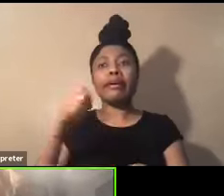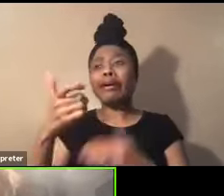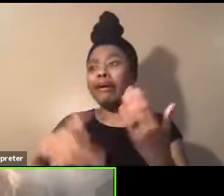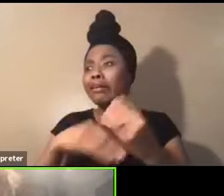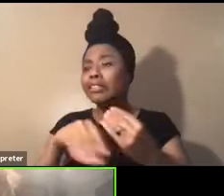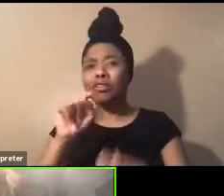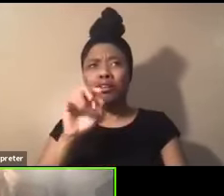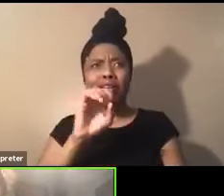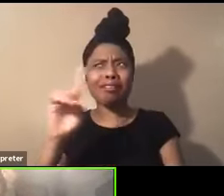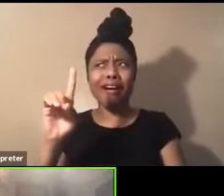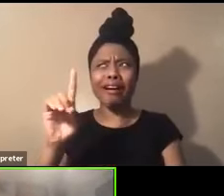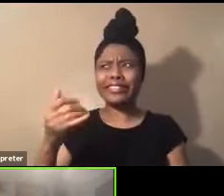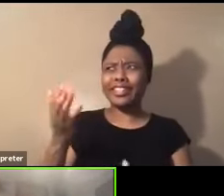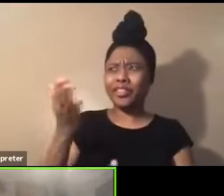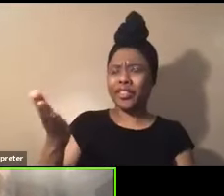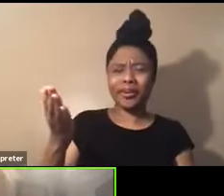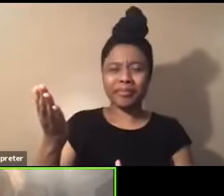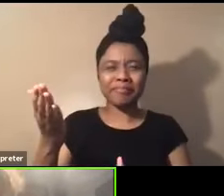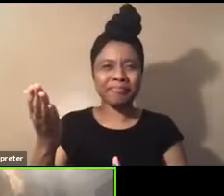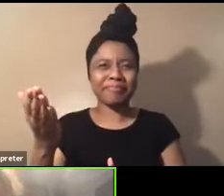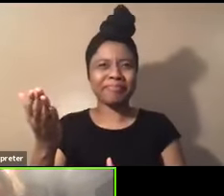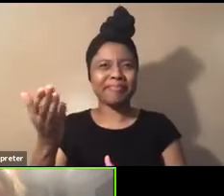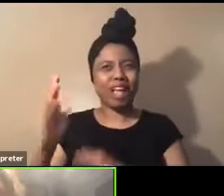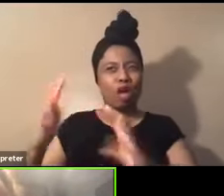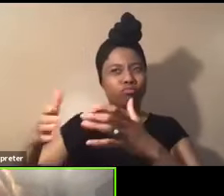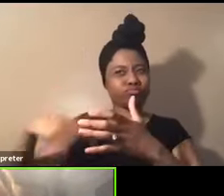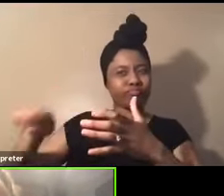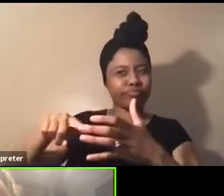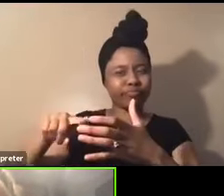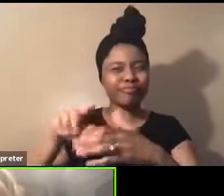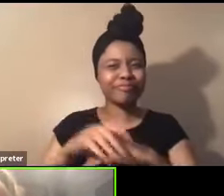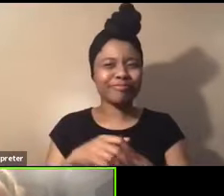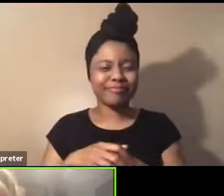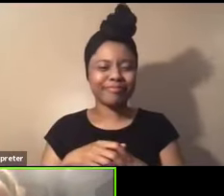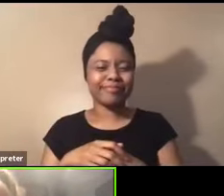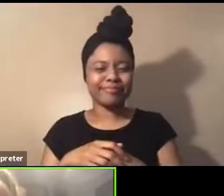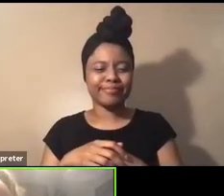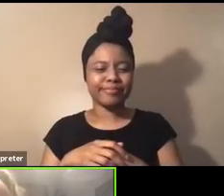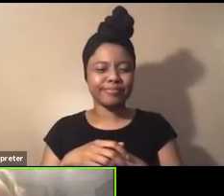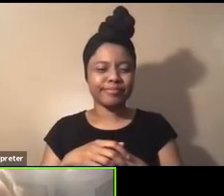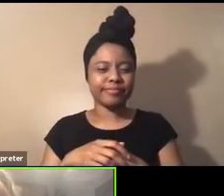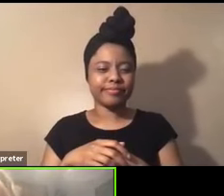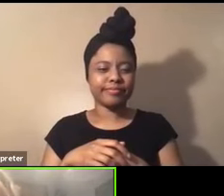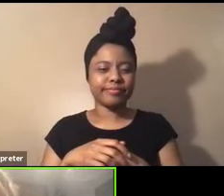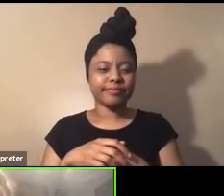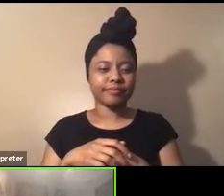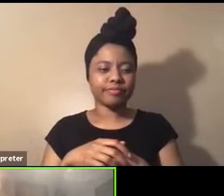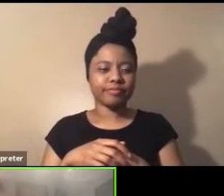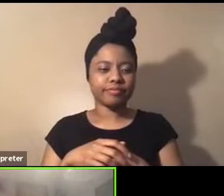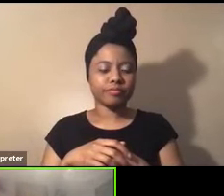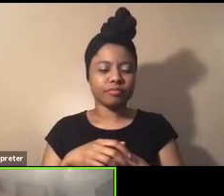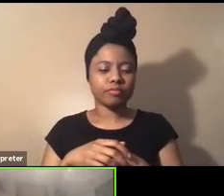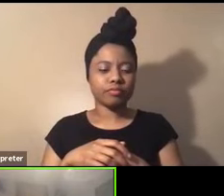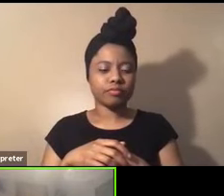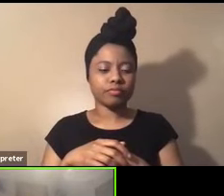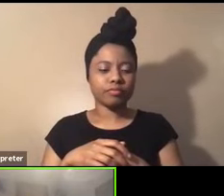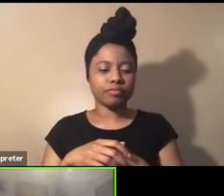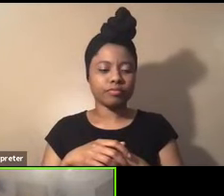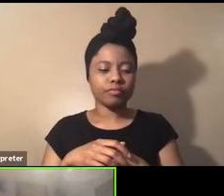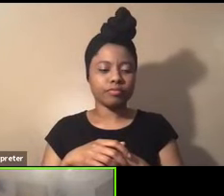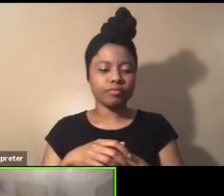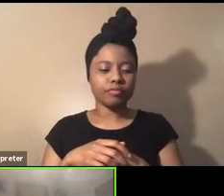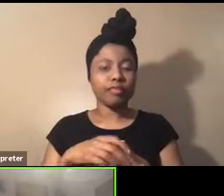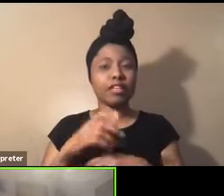who I think is still over there, of that, of that crowd from there. Um, but we, you know, there was some important, we